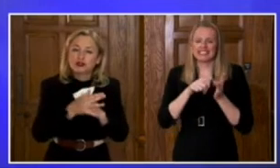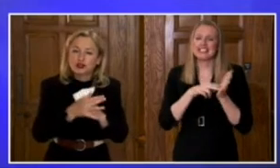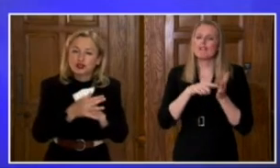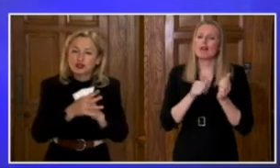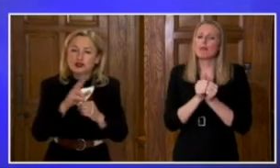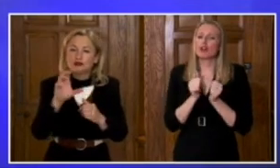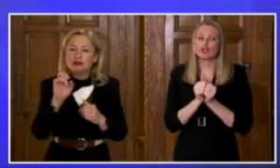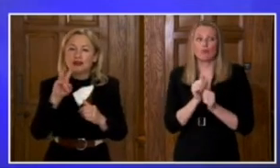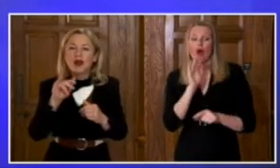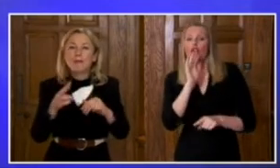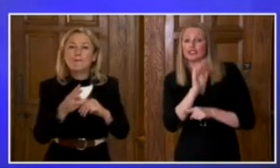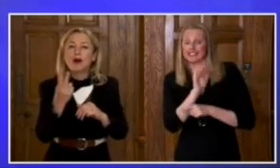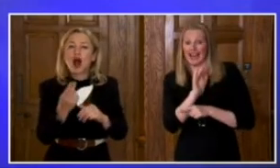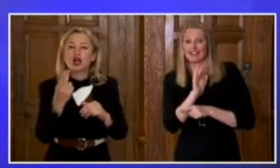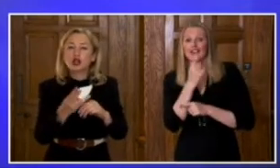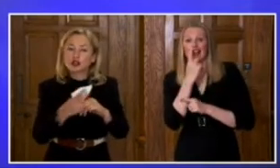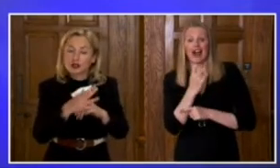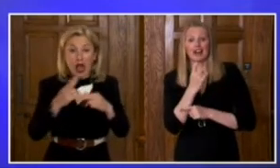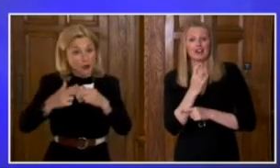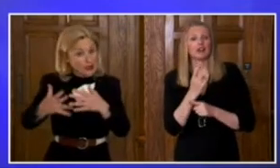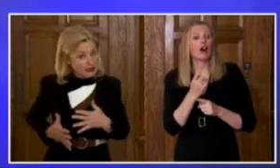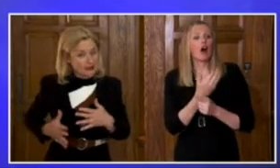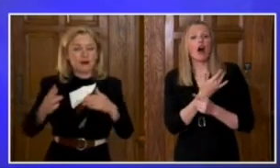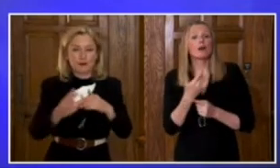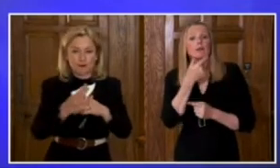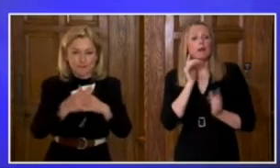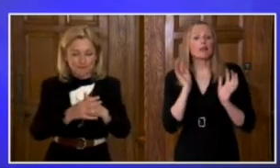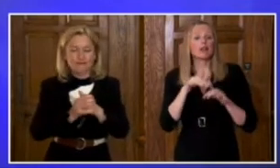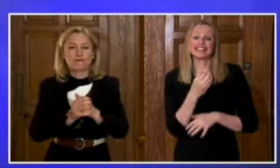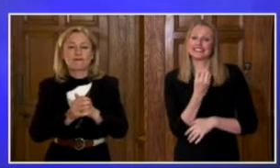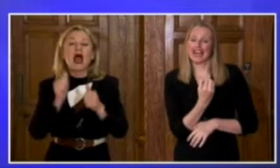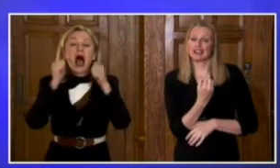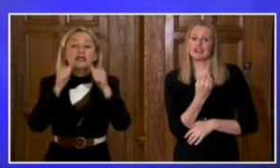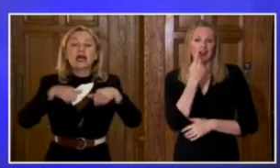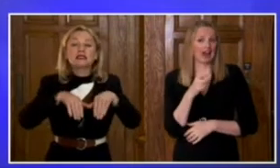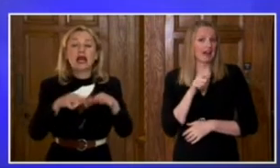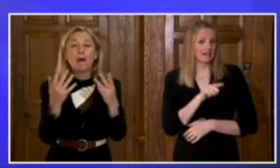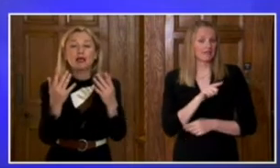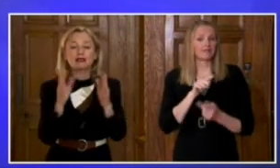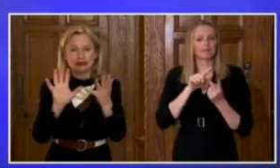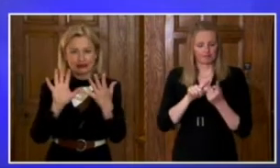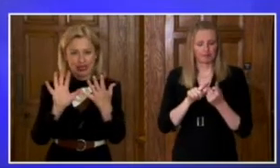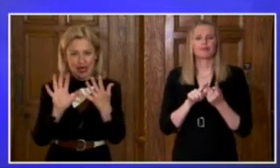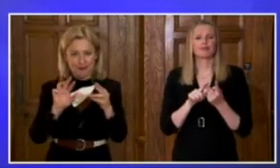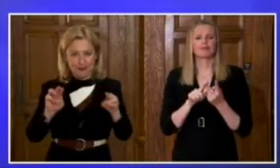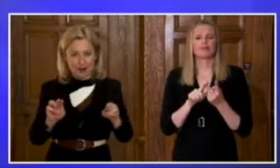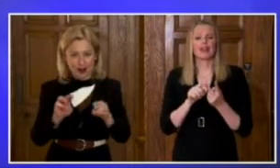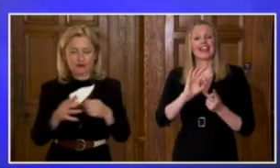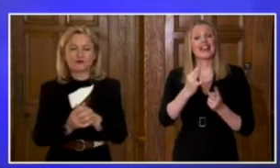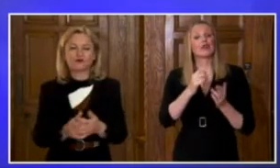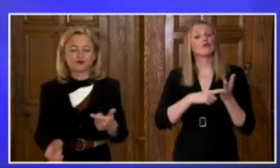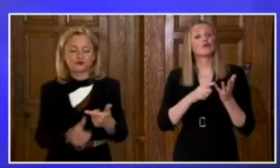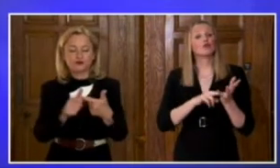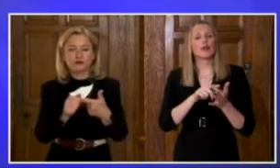outdoors, with the number attending limited to 10 people. People will also be able to attend